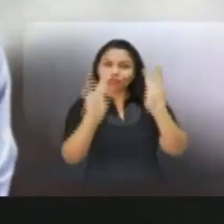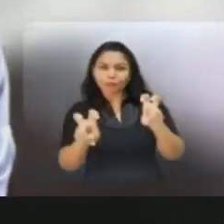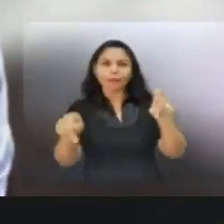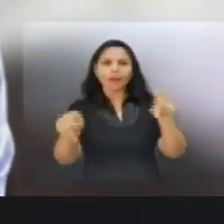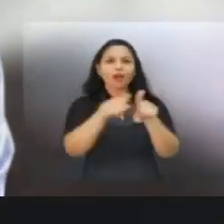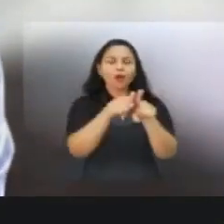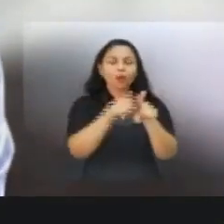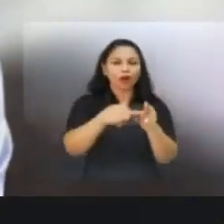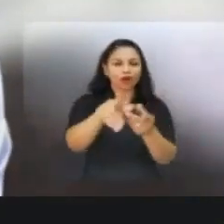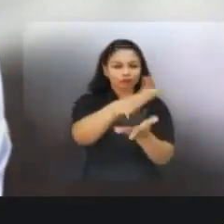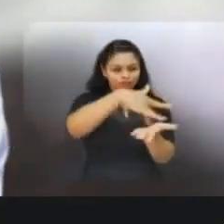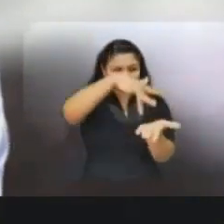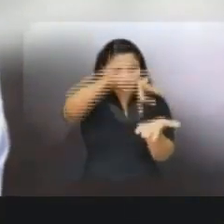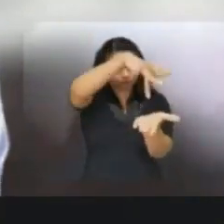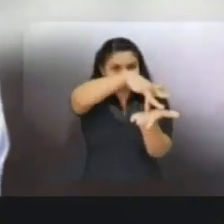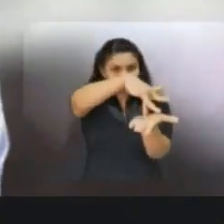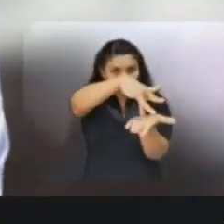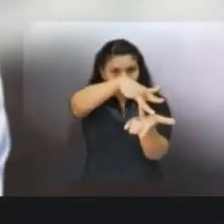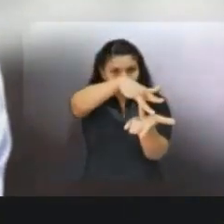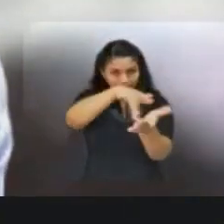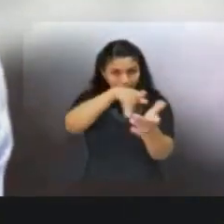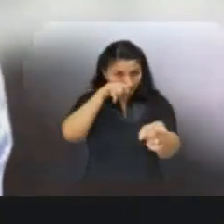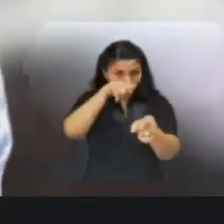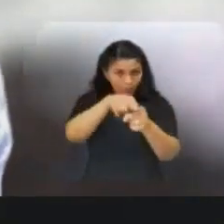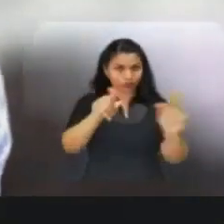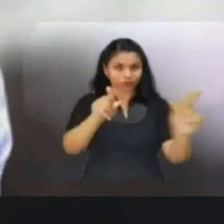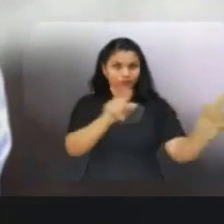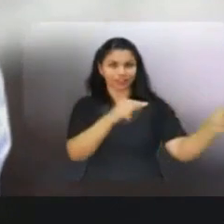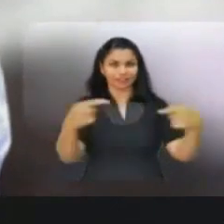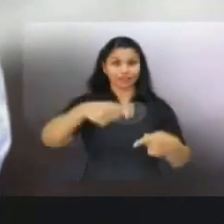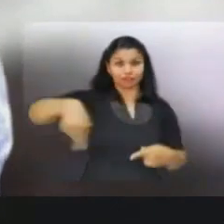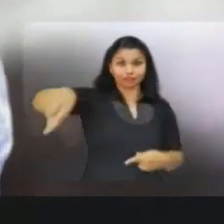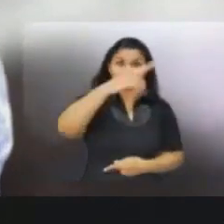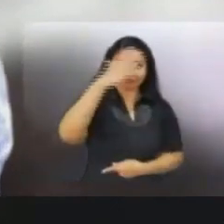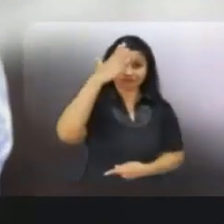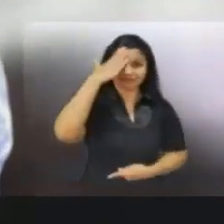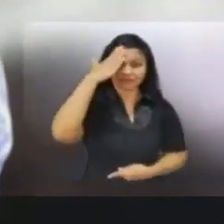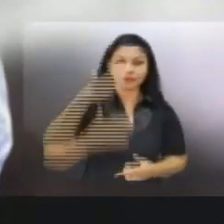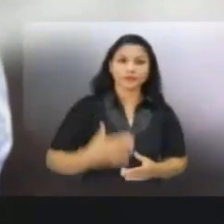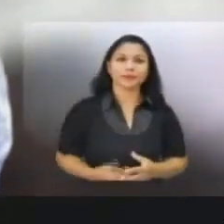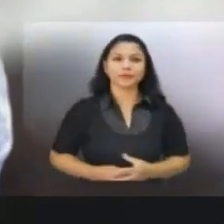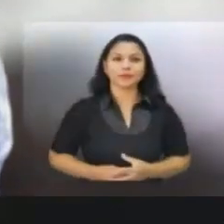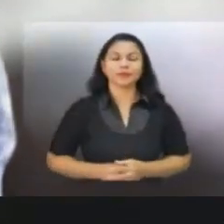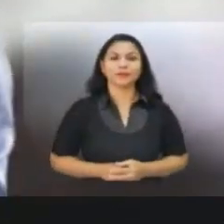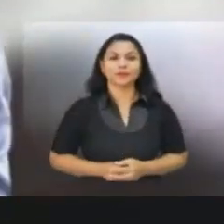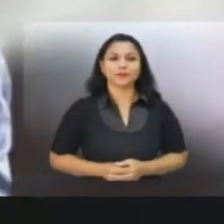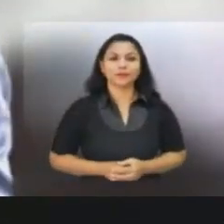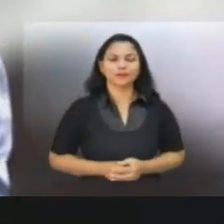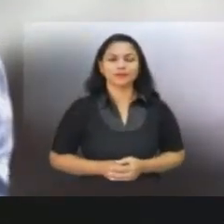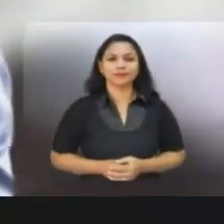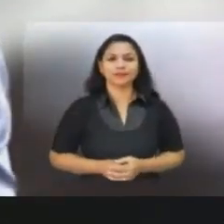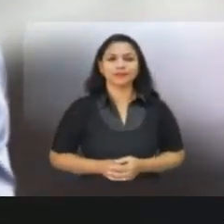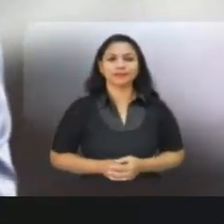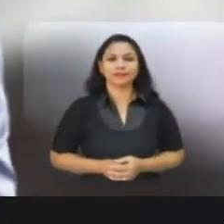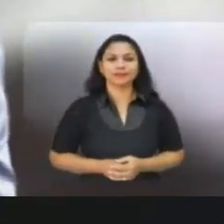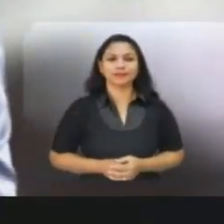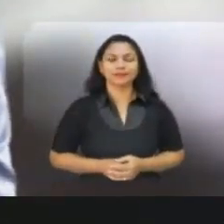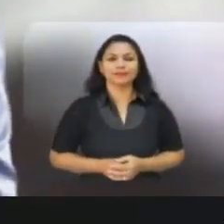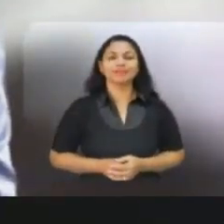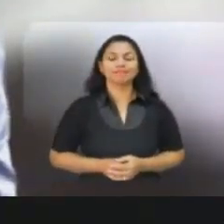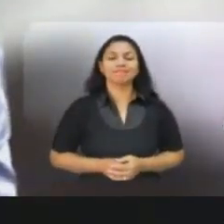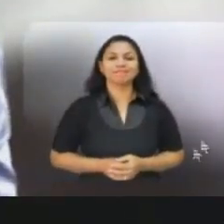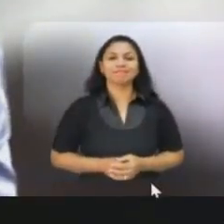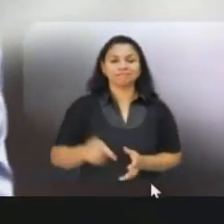topic of one of the main axis of this debate. You know, perhaps that with this,